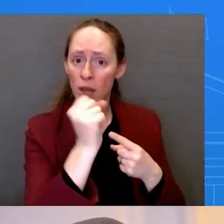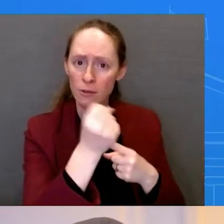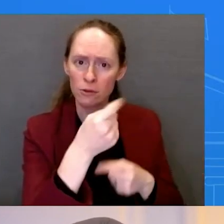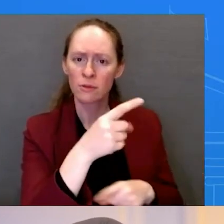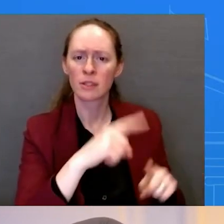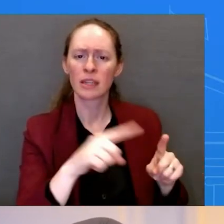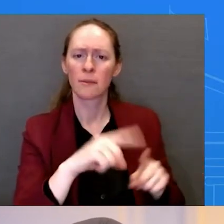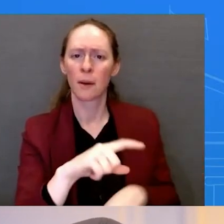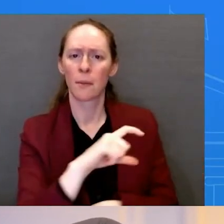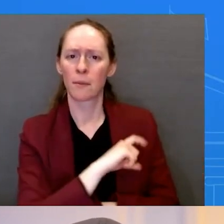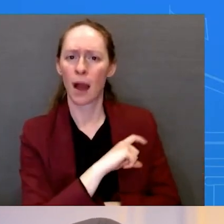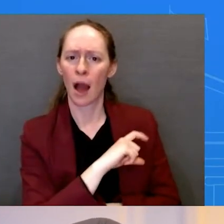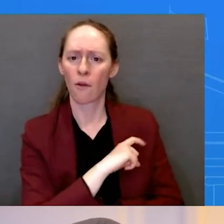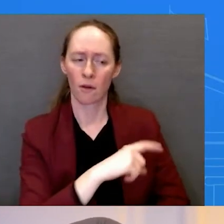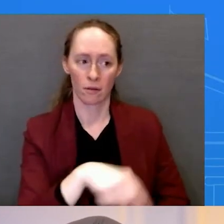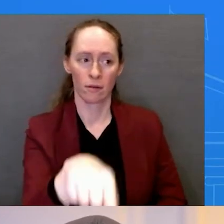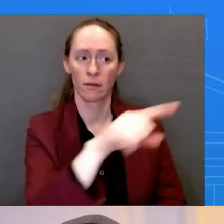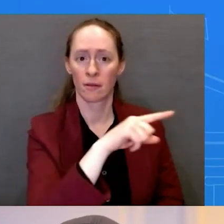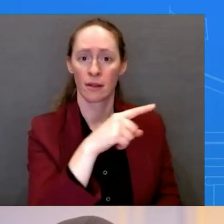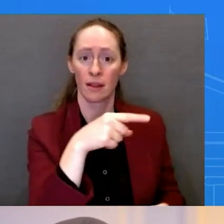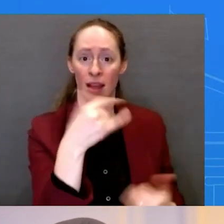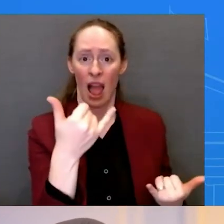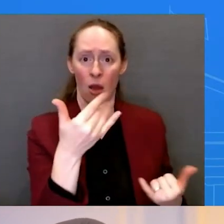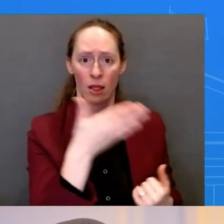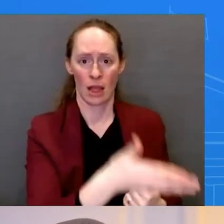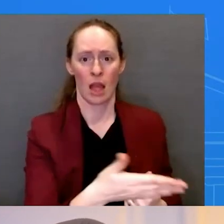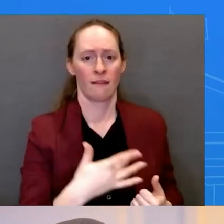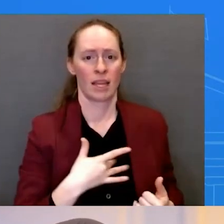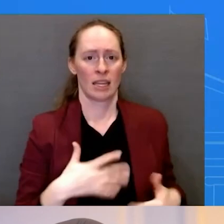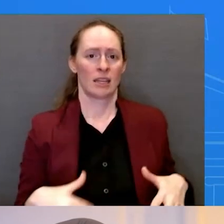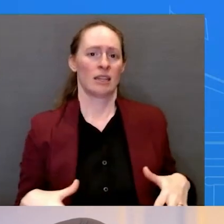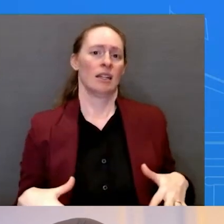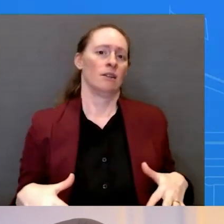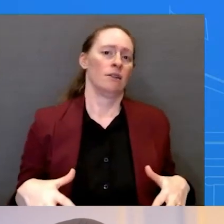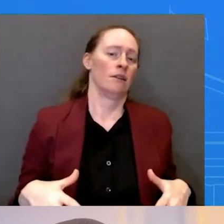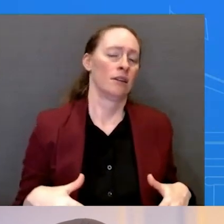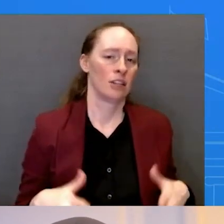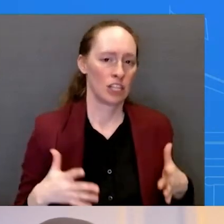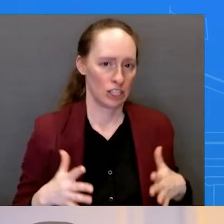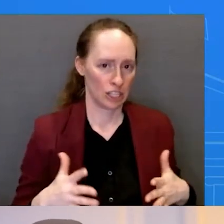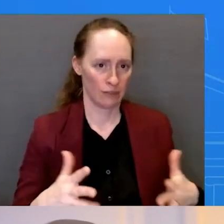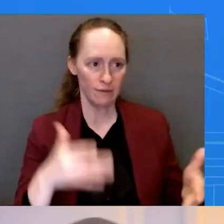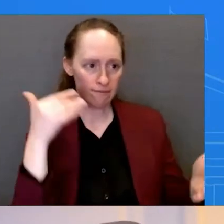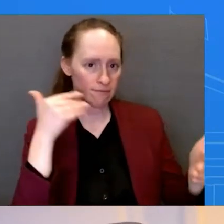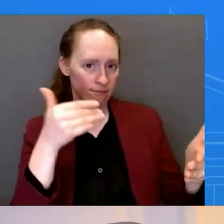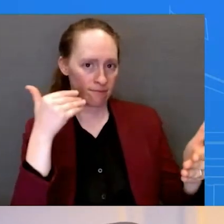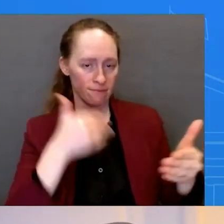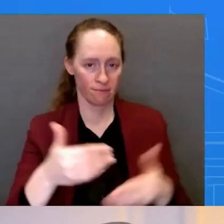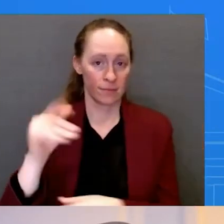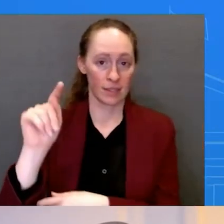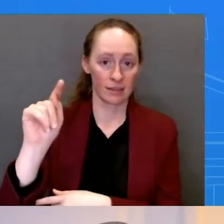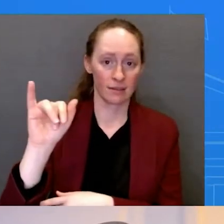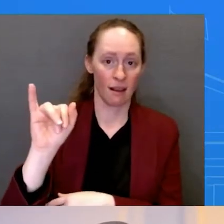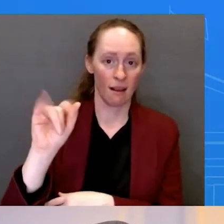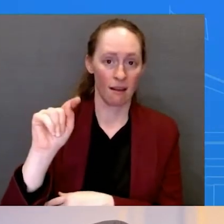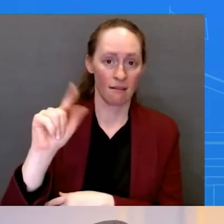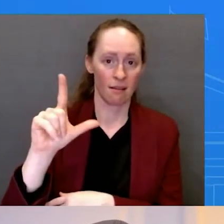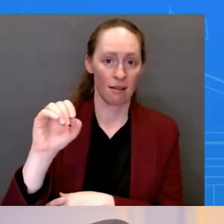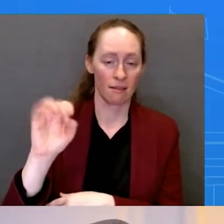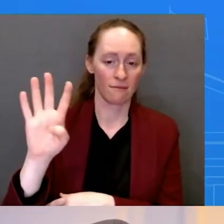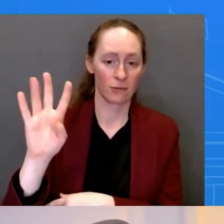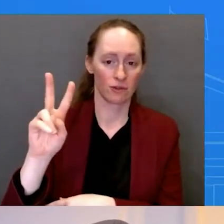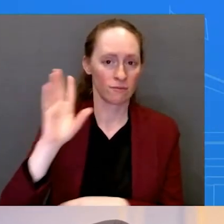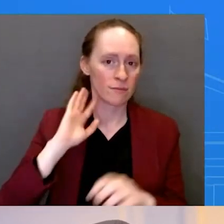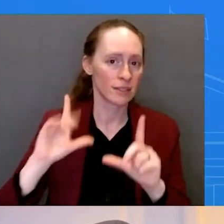the administration doing right now to get ready for that? So a couple of things that I want to lay out, and I kind of laid this out before, but I want to